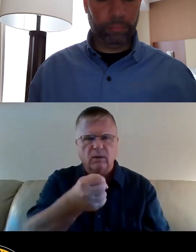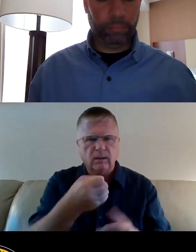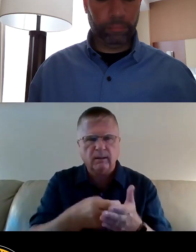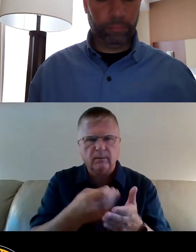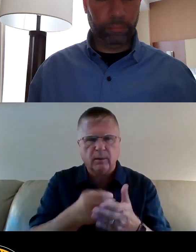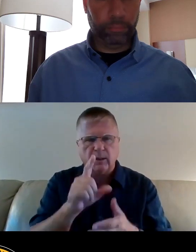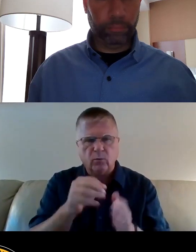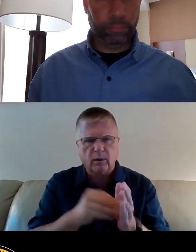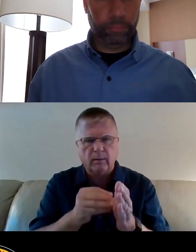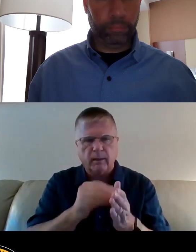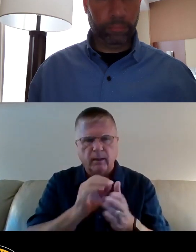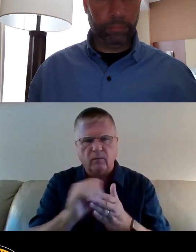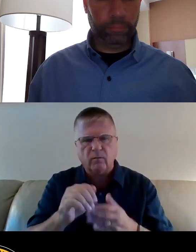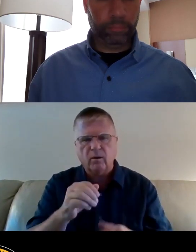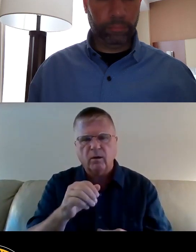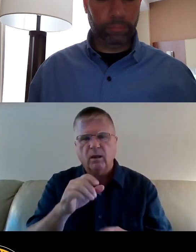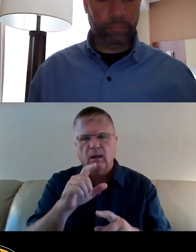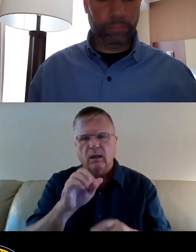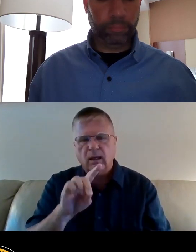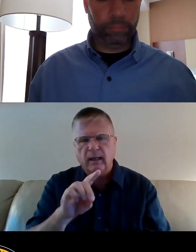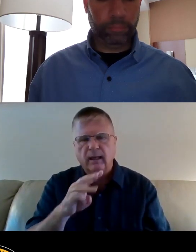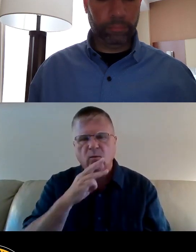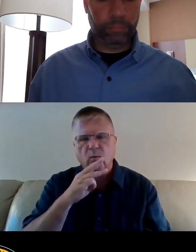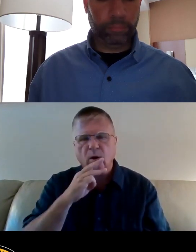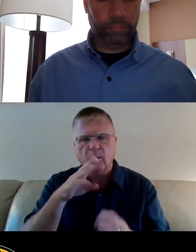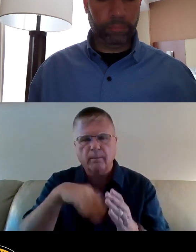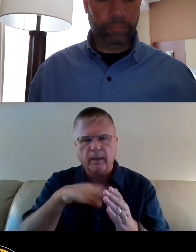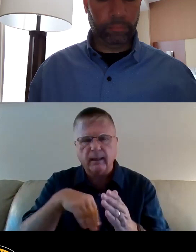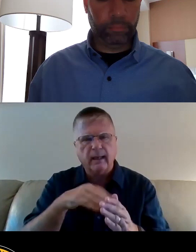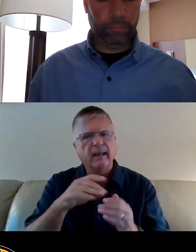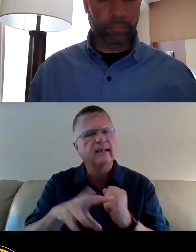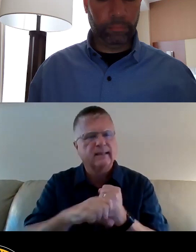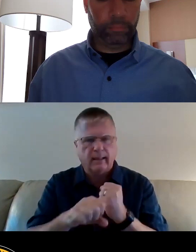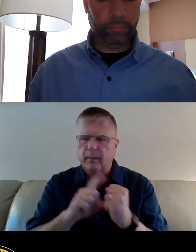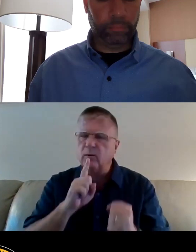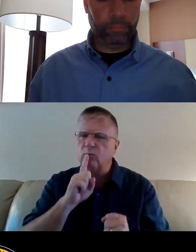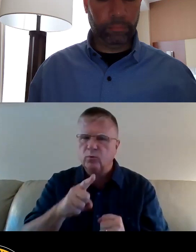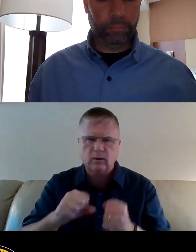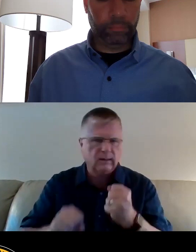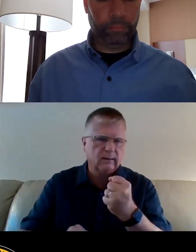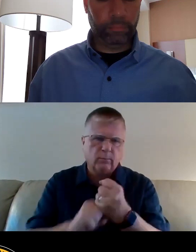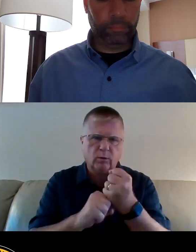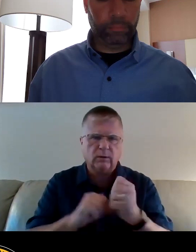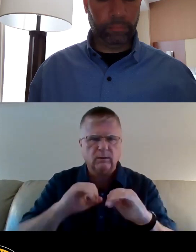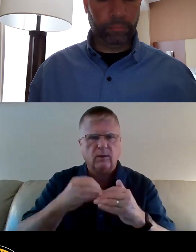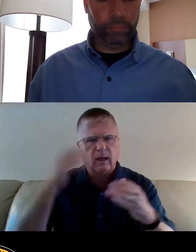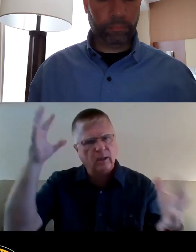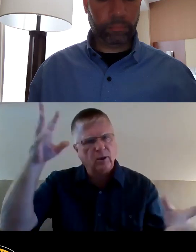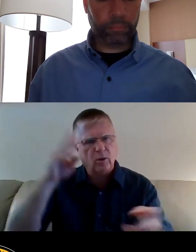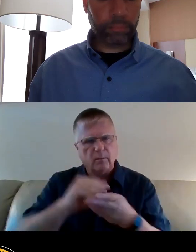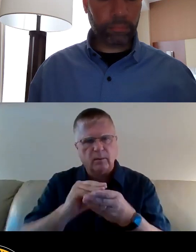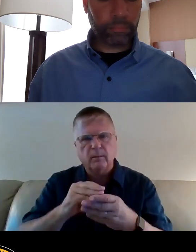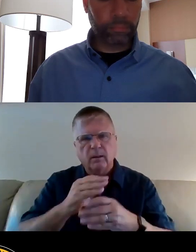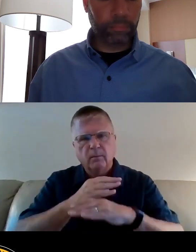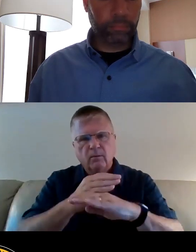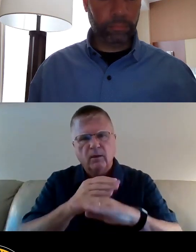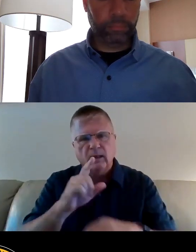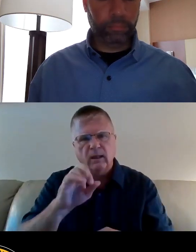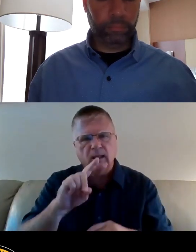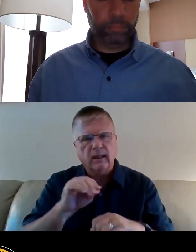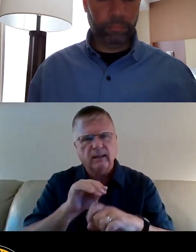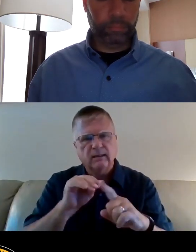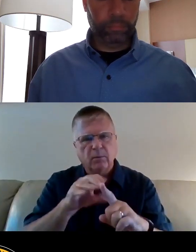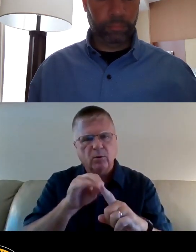water and paint. And the campaign absolutely supports this because in order to comprehensively prevent lead exposure for residents,